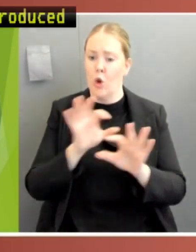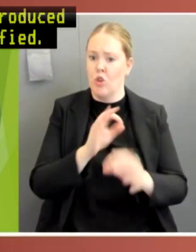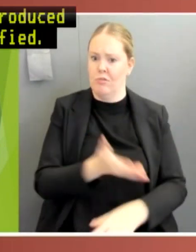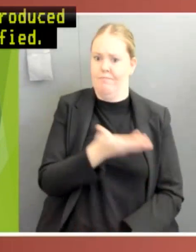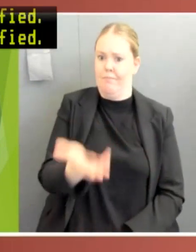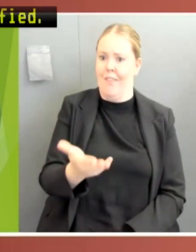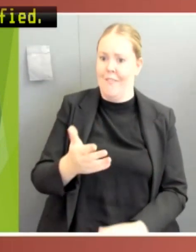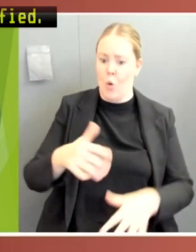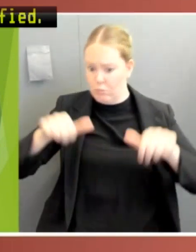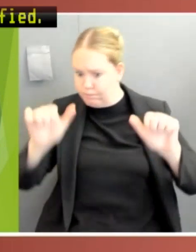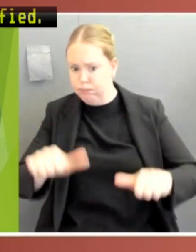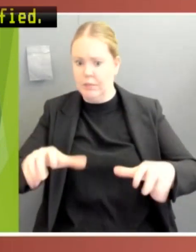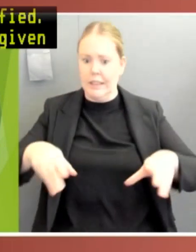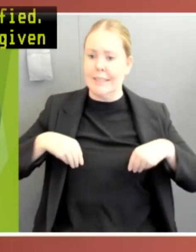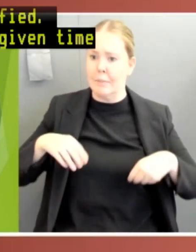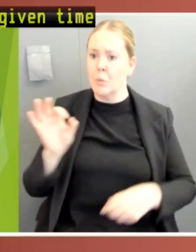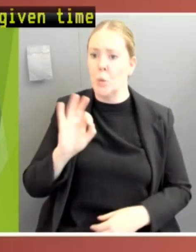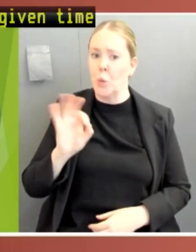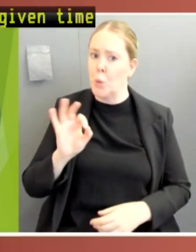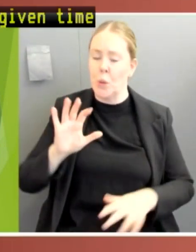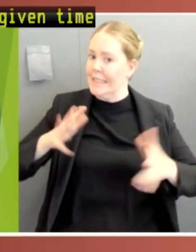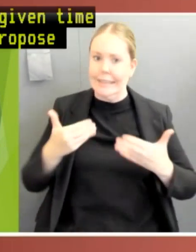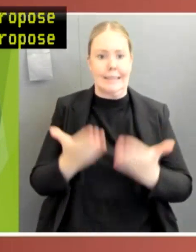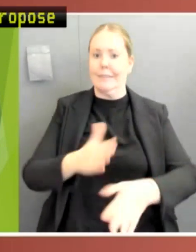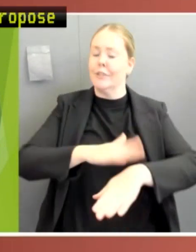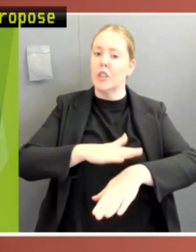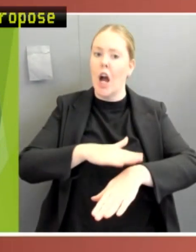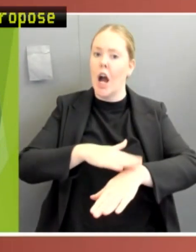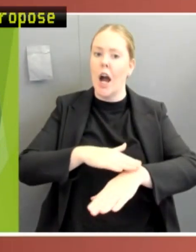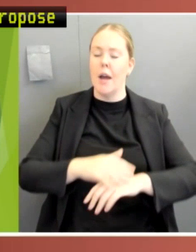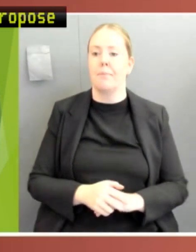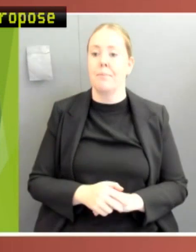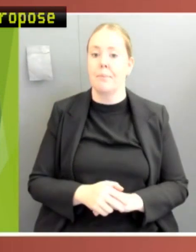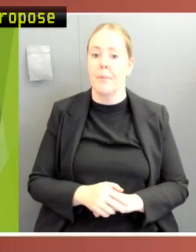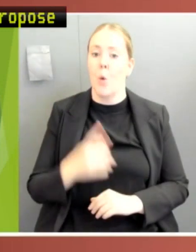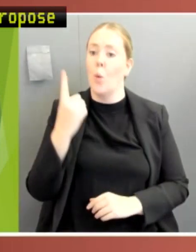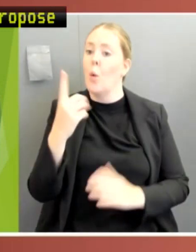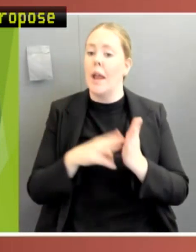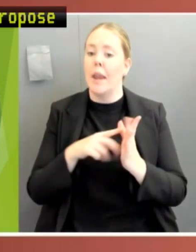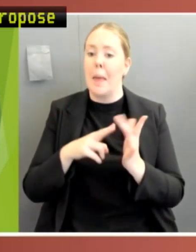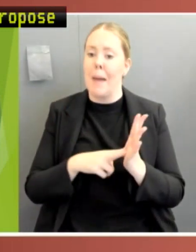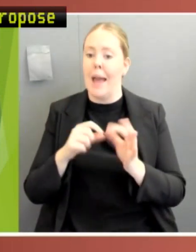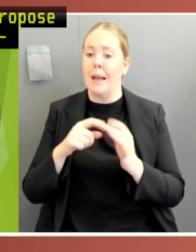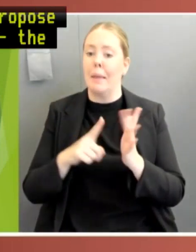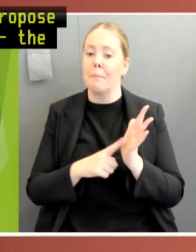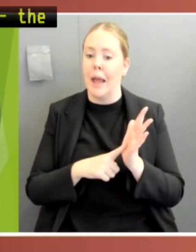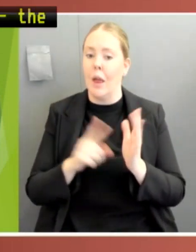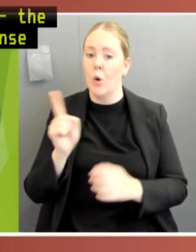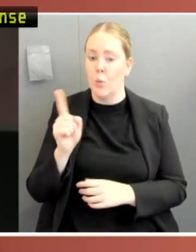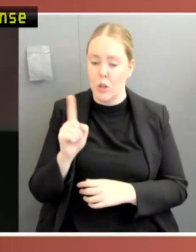discuss each bill and propose amendments. And the main bill, the Coronavirus Economic Response Package omnibus bill, was even amended in the Senate.